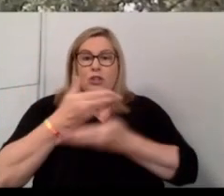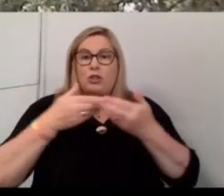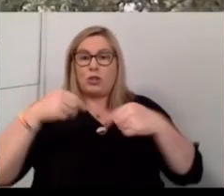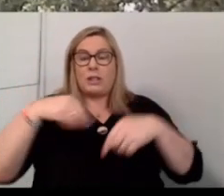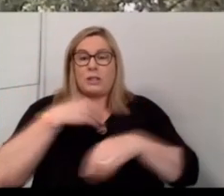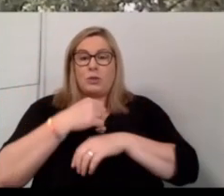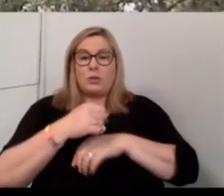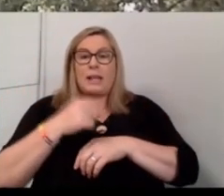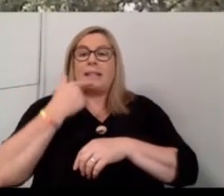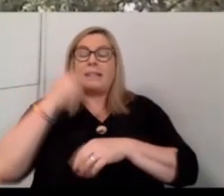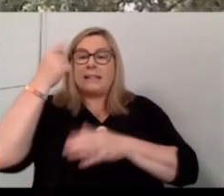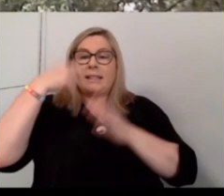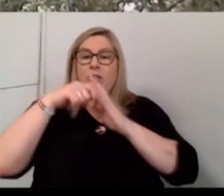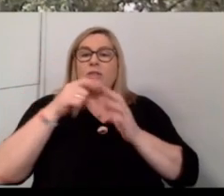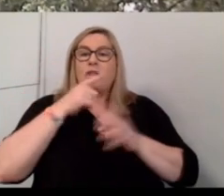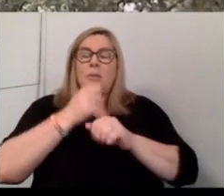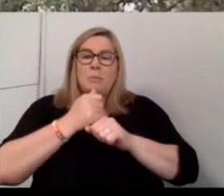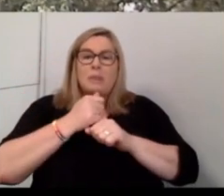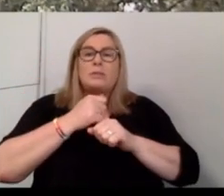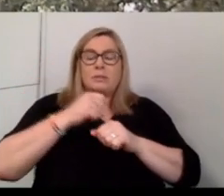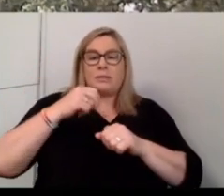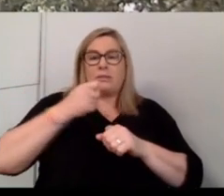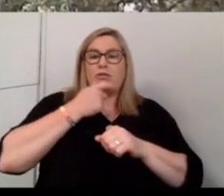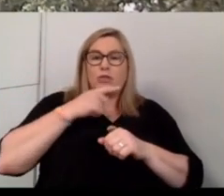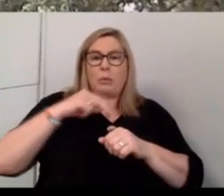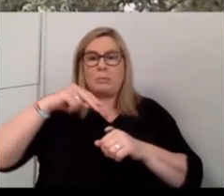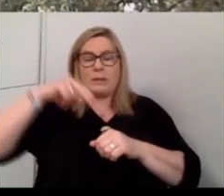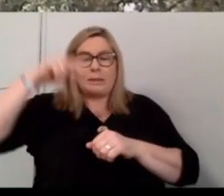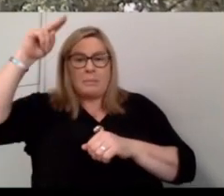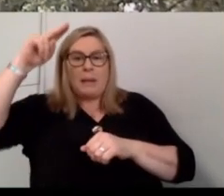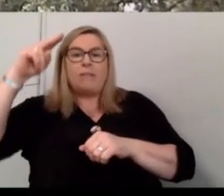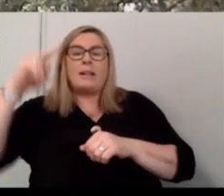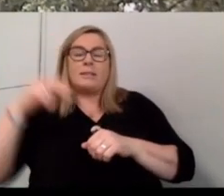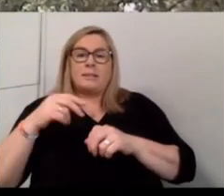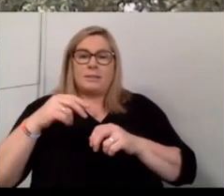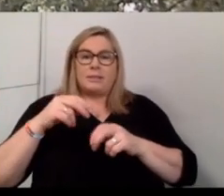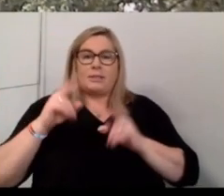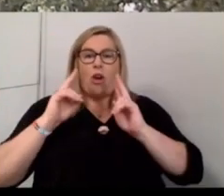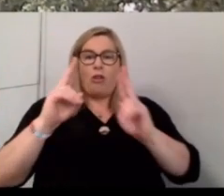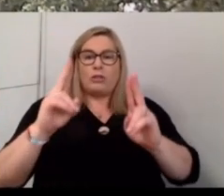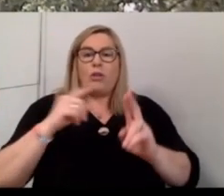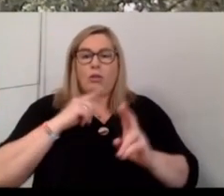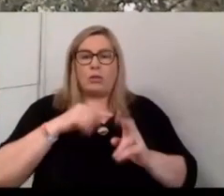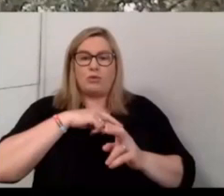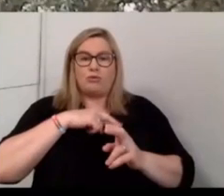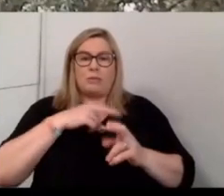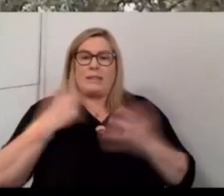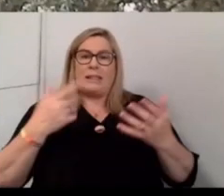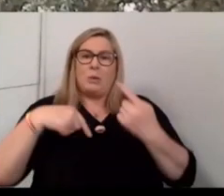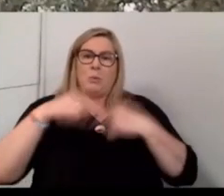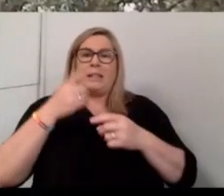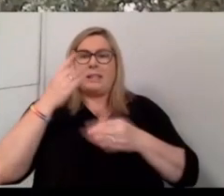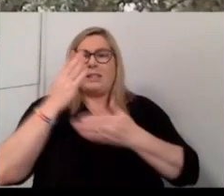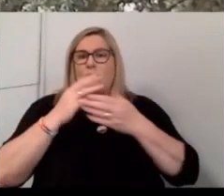reference the Dublin Belfast Economic Corridor as one of these examples of Sheridan working the eight local authorities. So it's just really, I suppose we would have done a little bit of work with